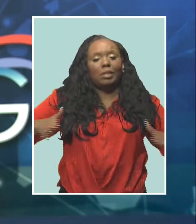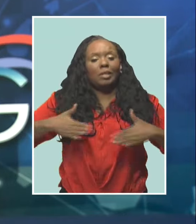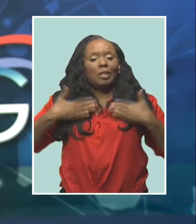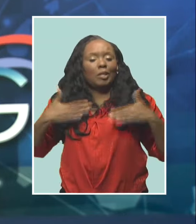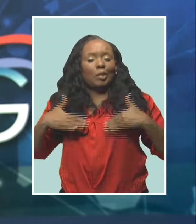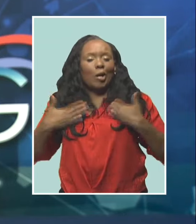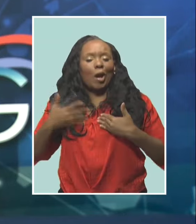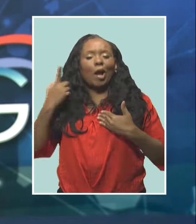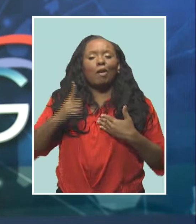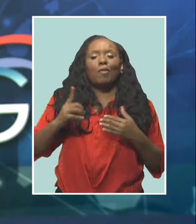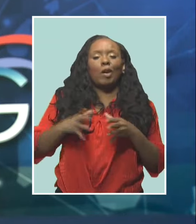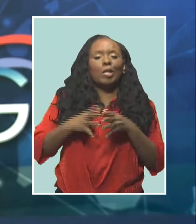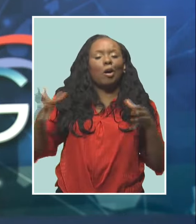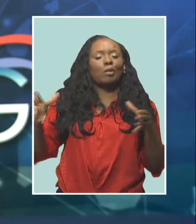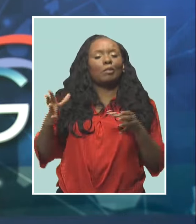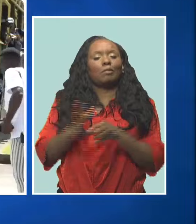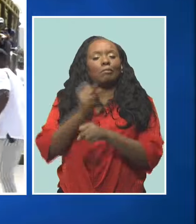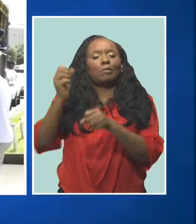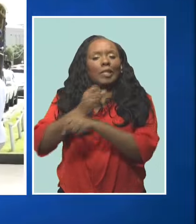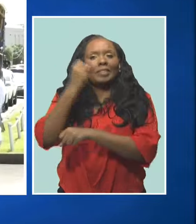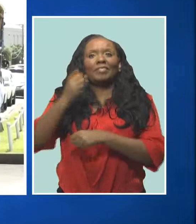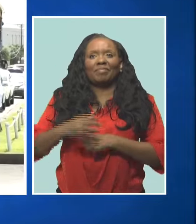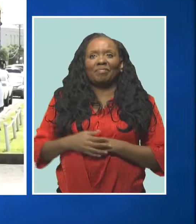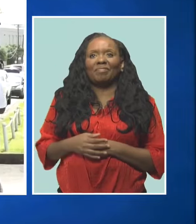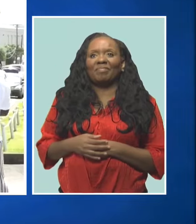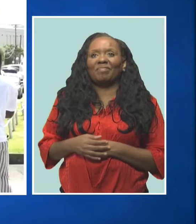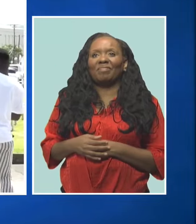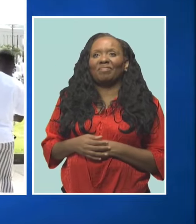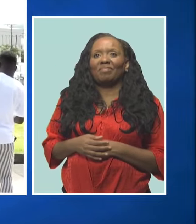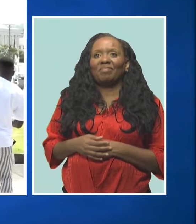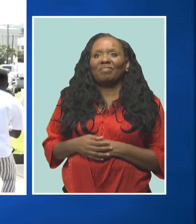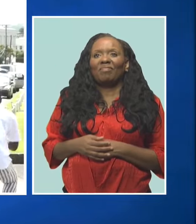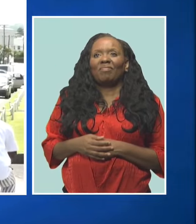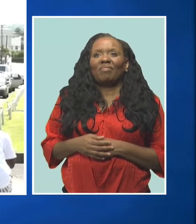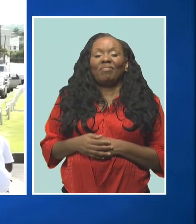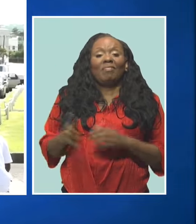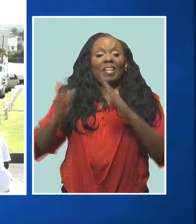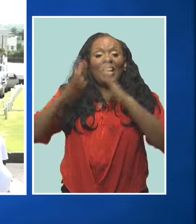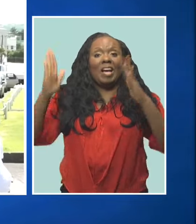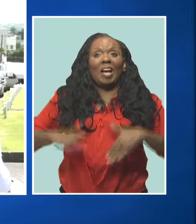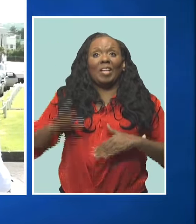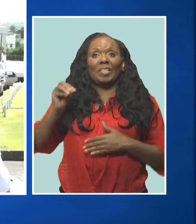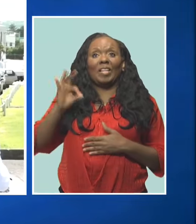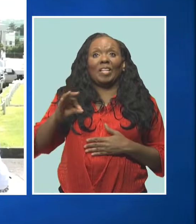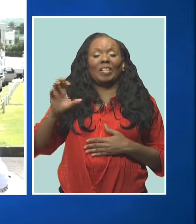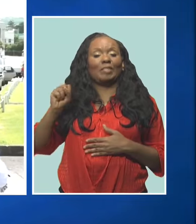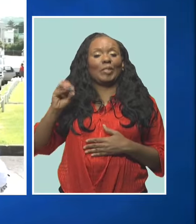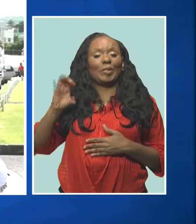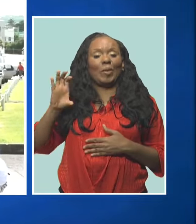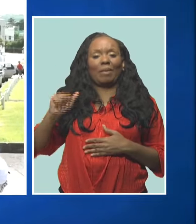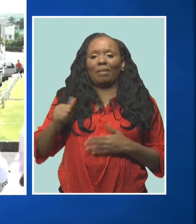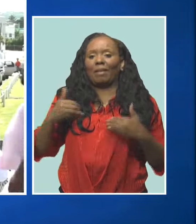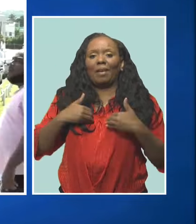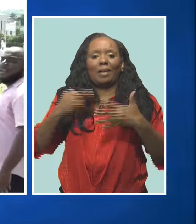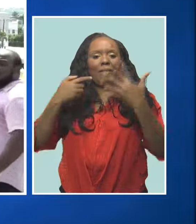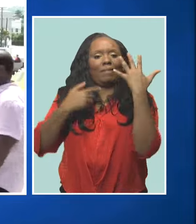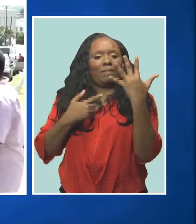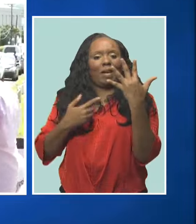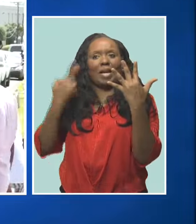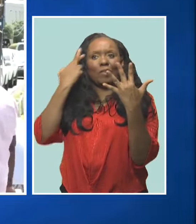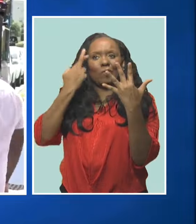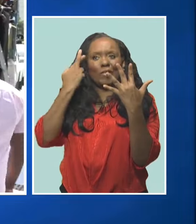was there, and she filed this report. The C.O. Williams House of Soka has five more reasons to celebrate,